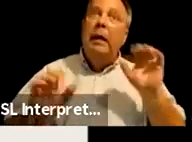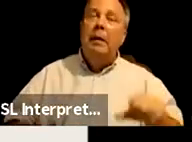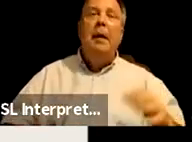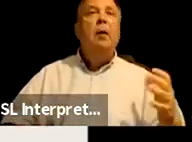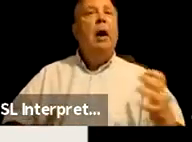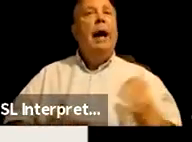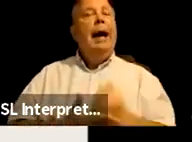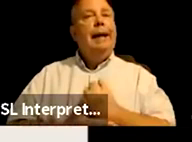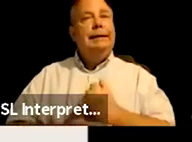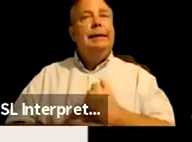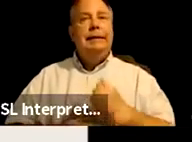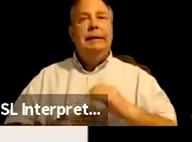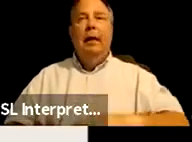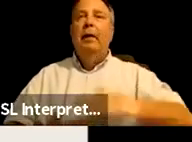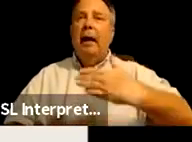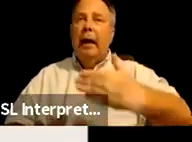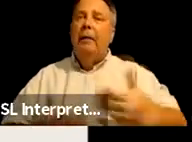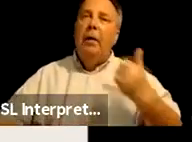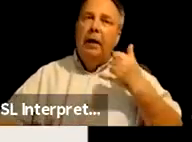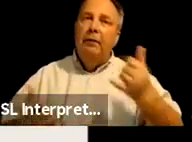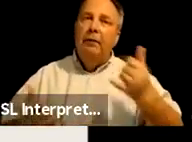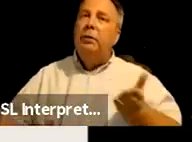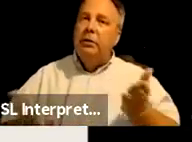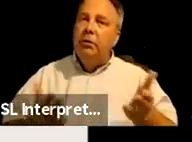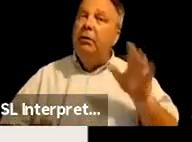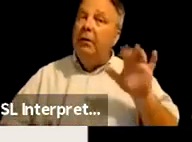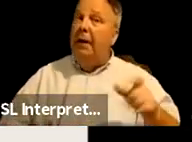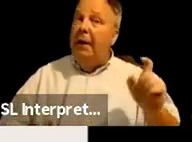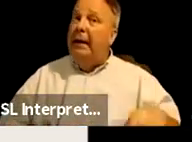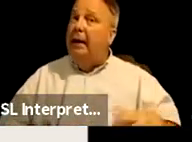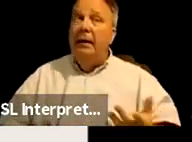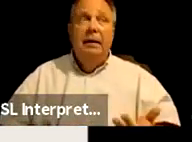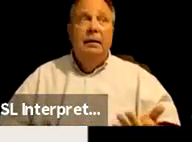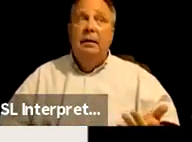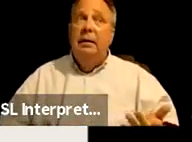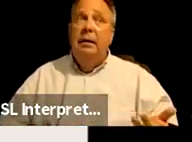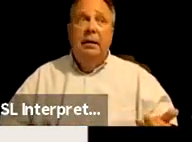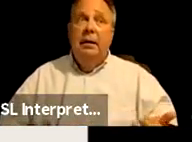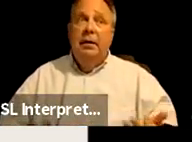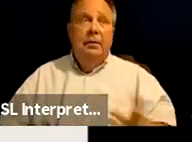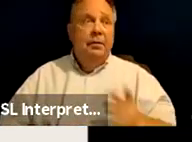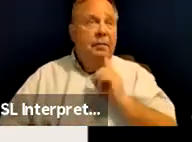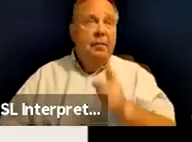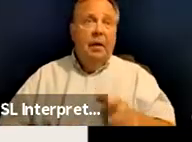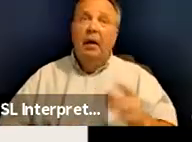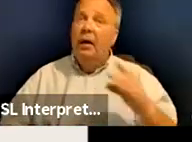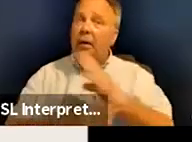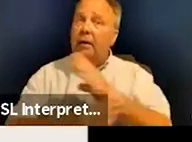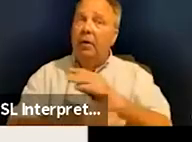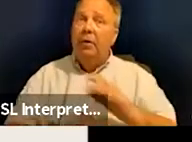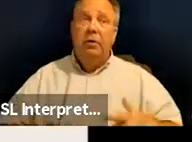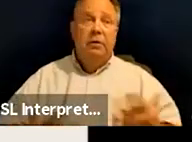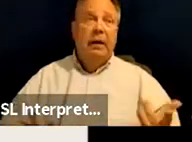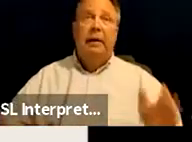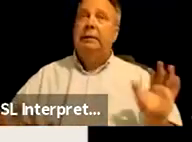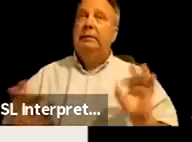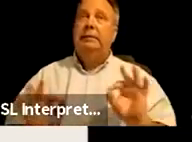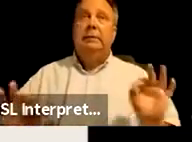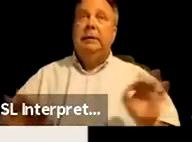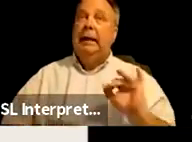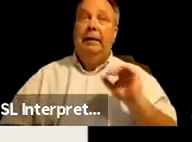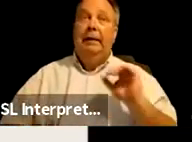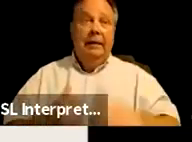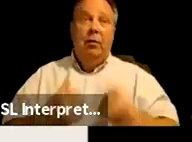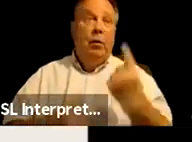the laptops and phones and services that they need because virtual events don't mean a lot. everyone can't have